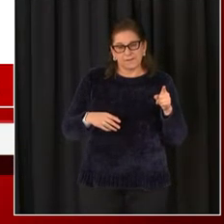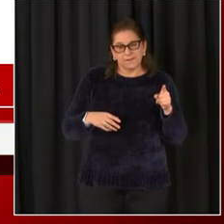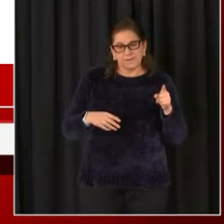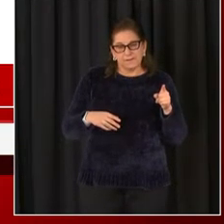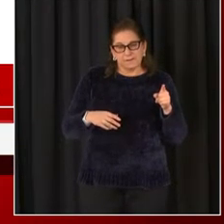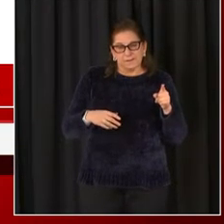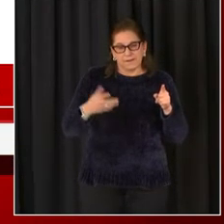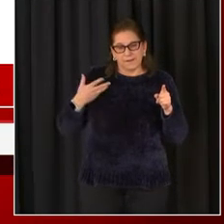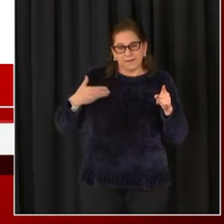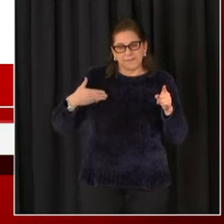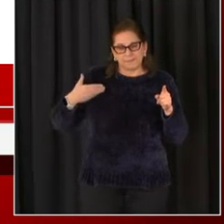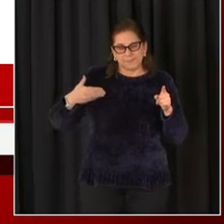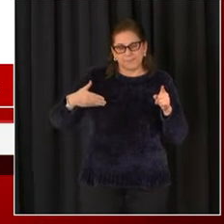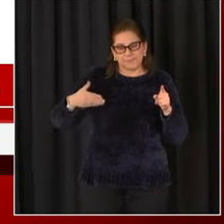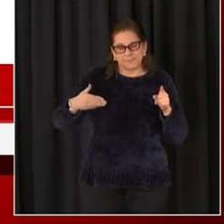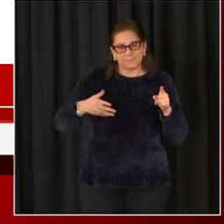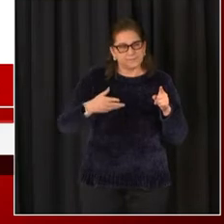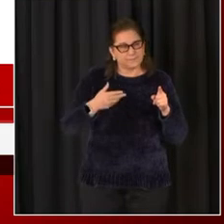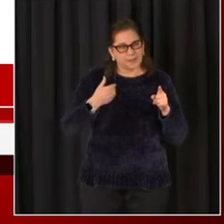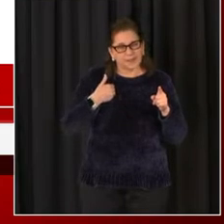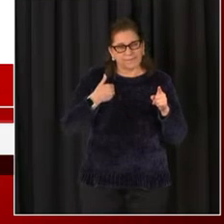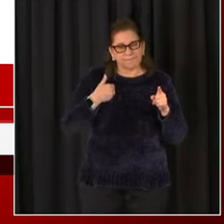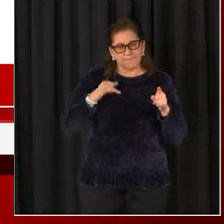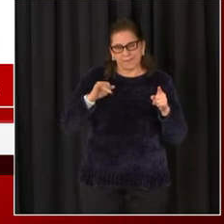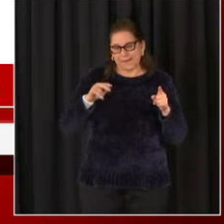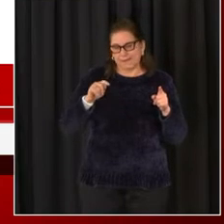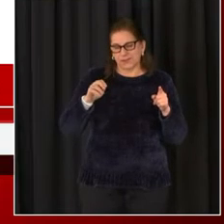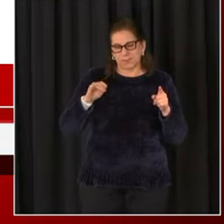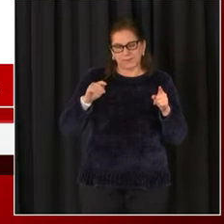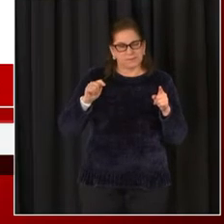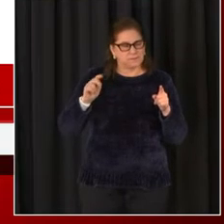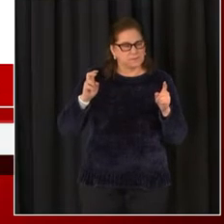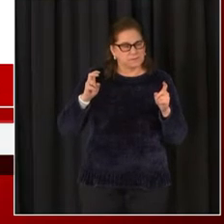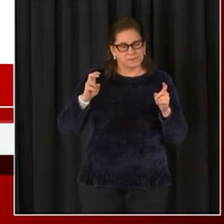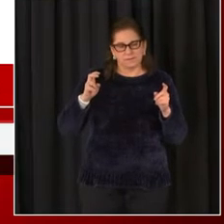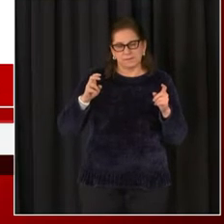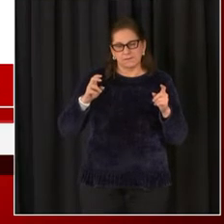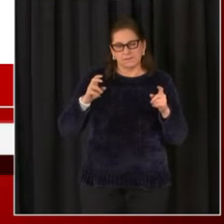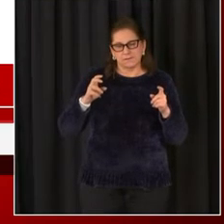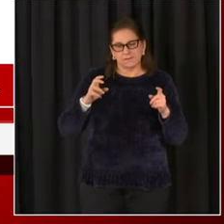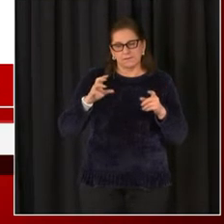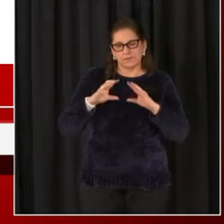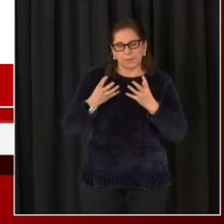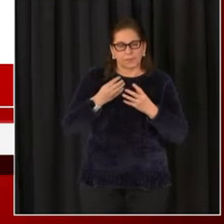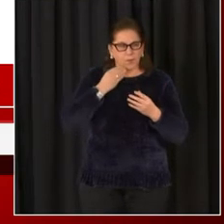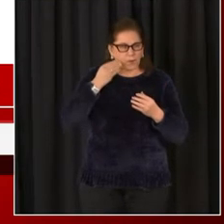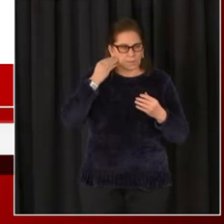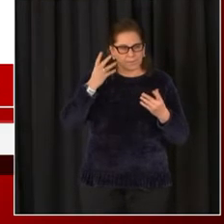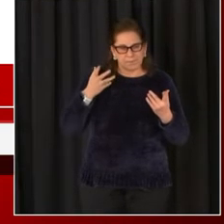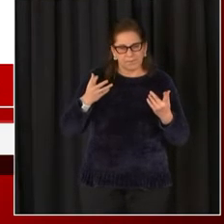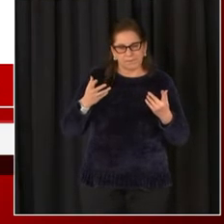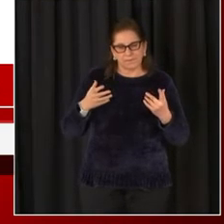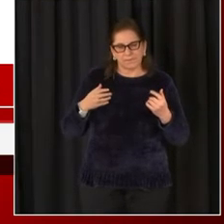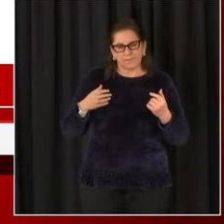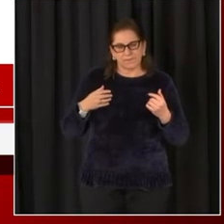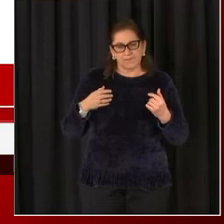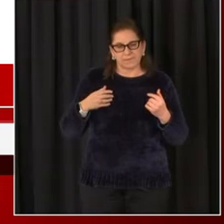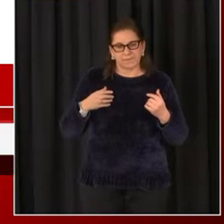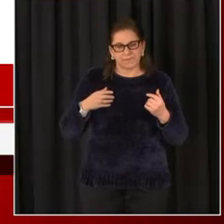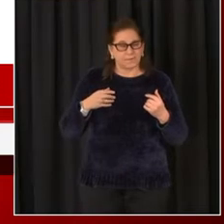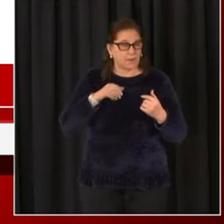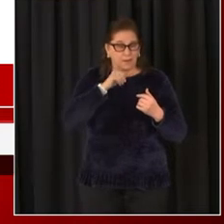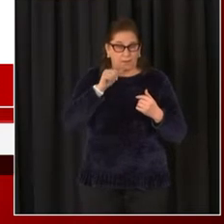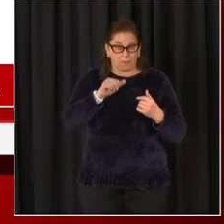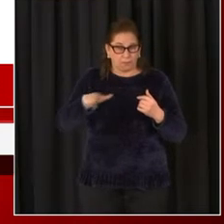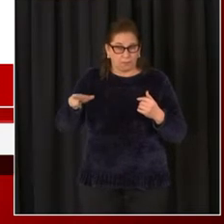or community residential facilities or group homes. They're not always people who are over